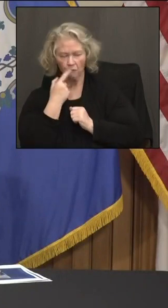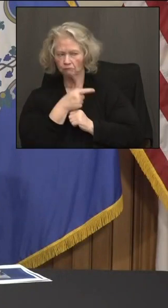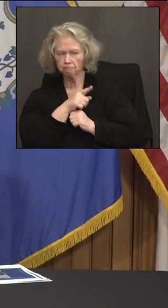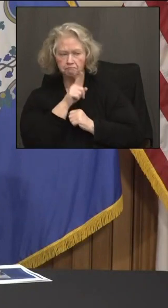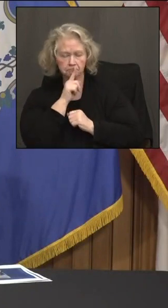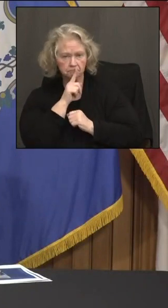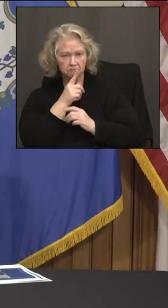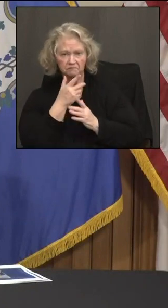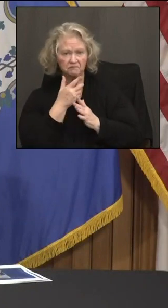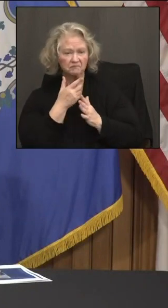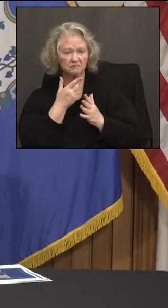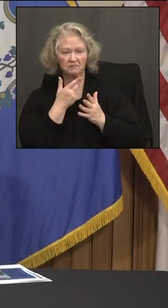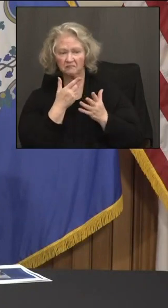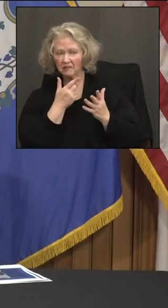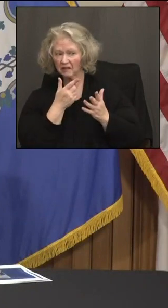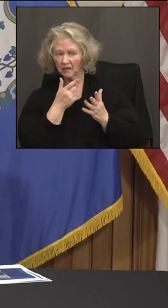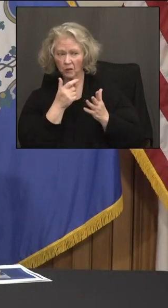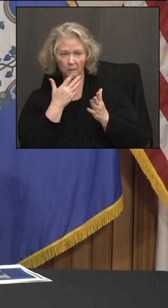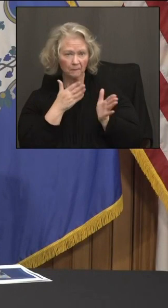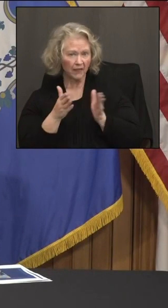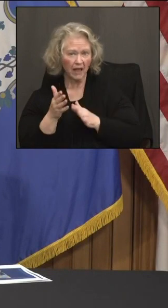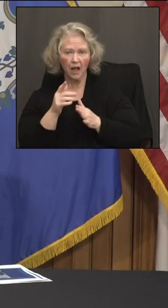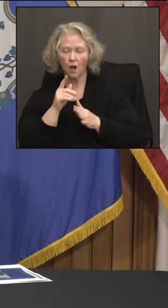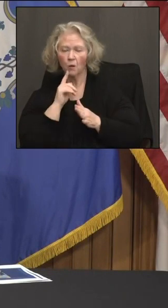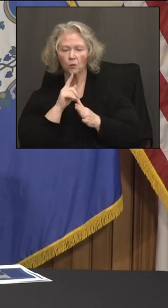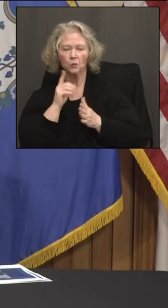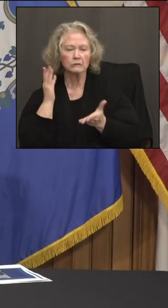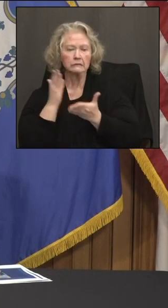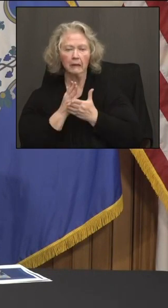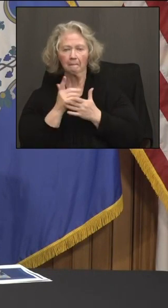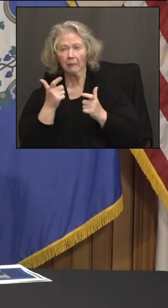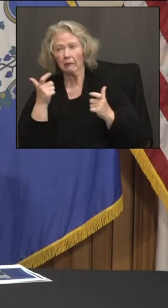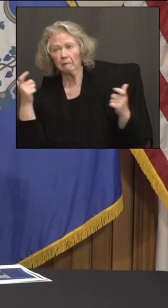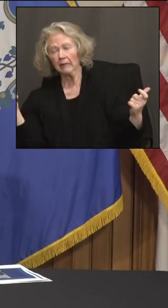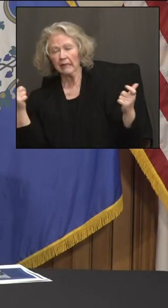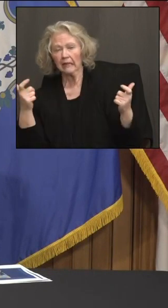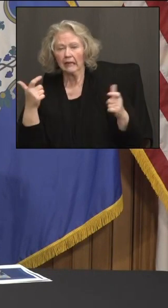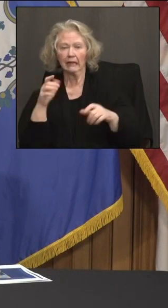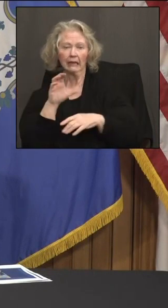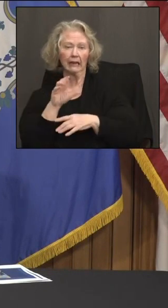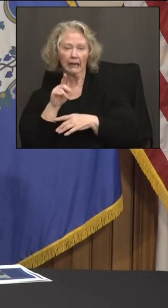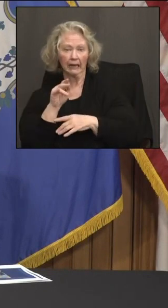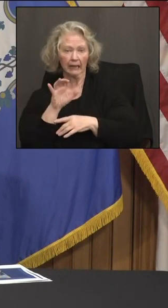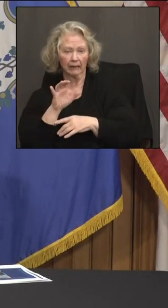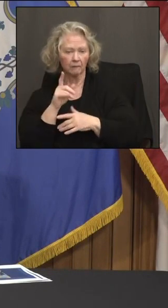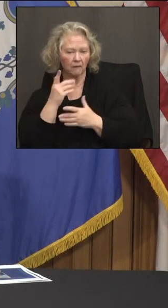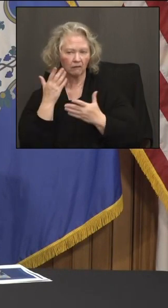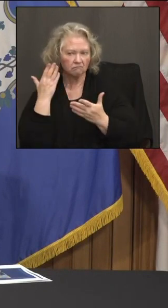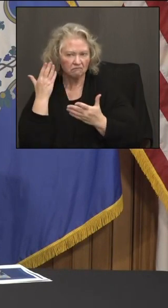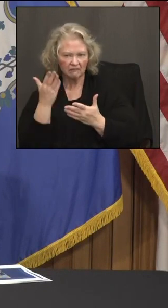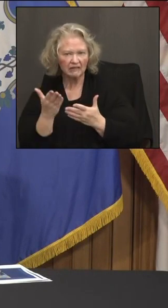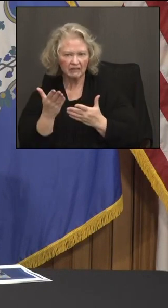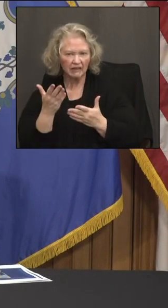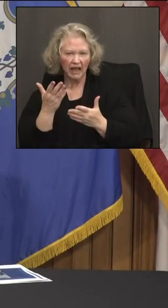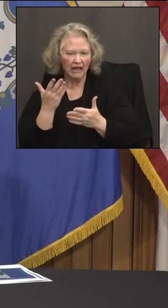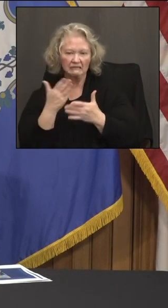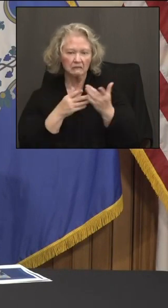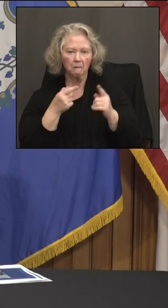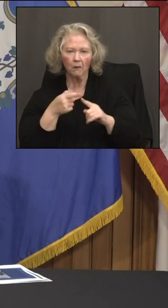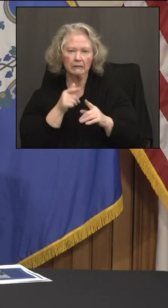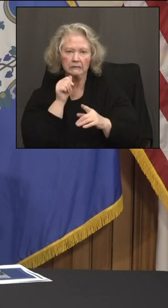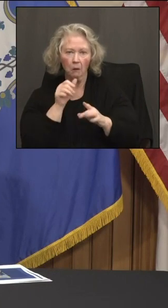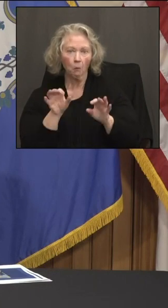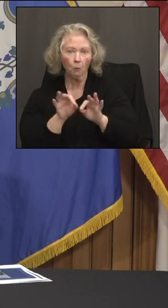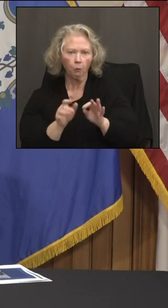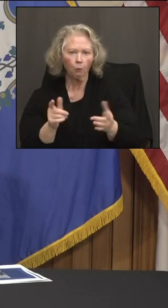to move away from large vaccine clinics. But I mean, at some point, we'll get to the point where those clinics are no longer worth the